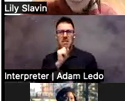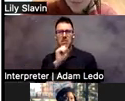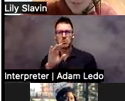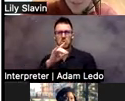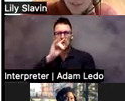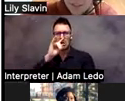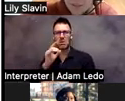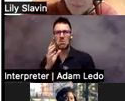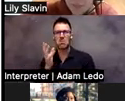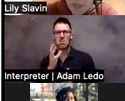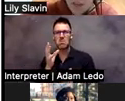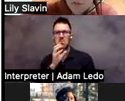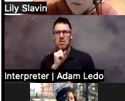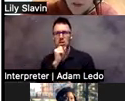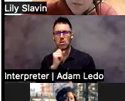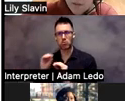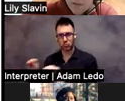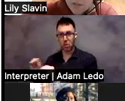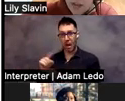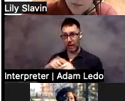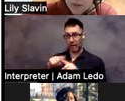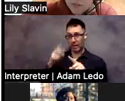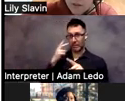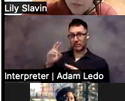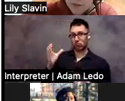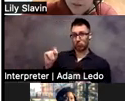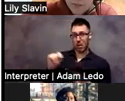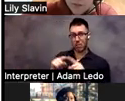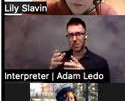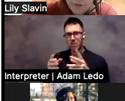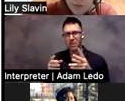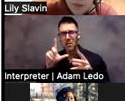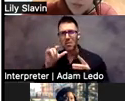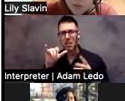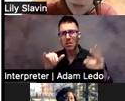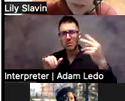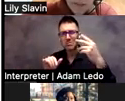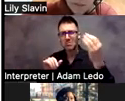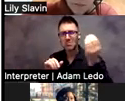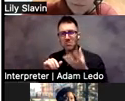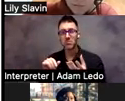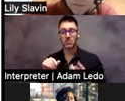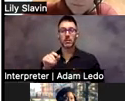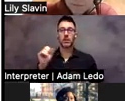Yeah, absolutely. And if you're not able to use the chat, I'm not sure if that feature is enabled, you can put it in the Q&A.